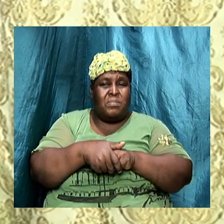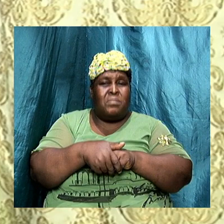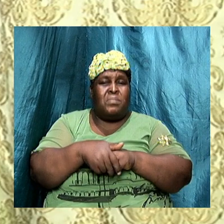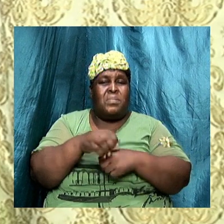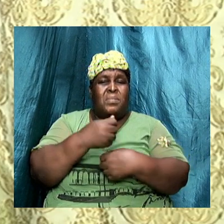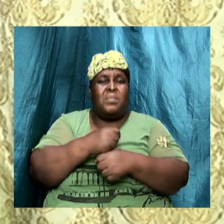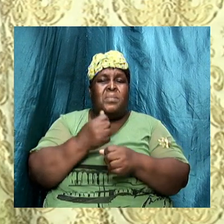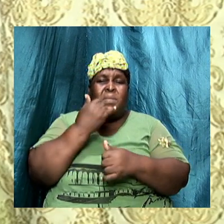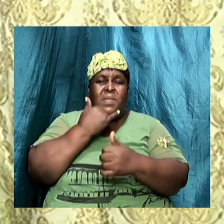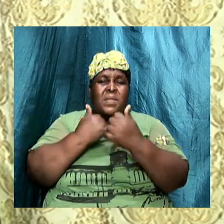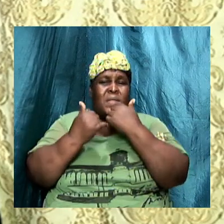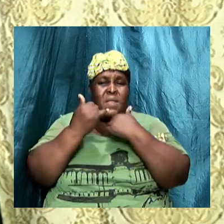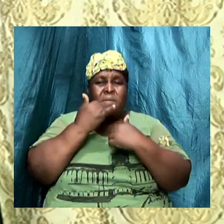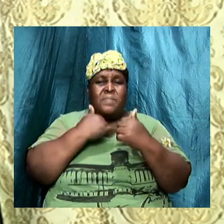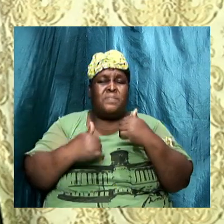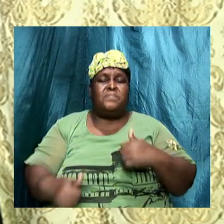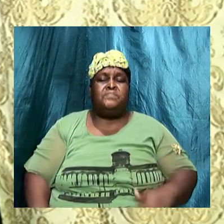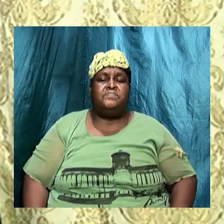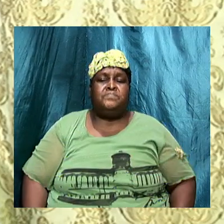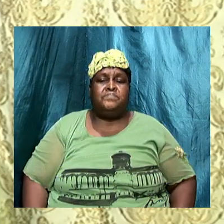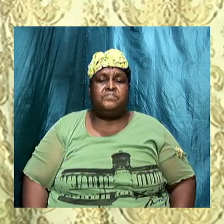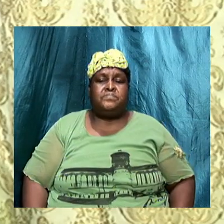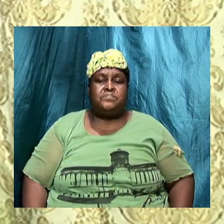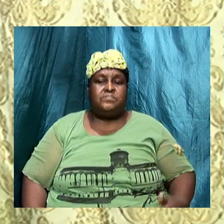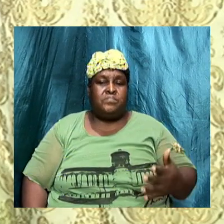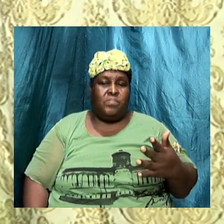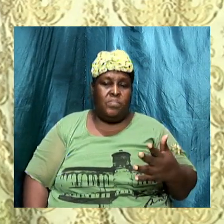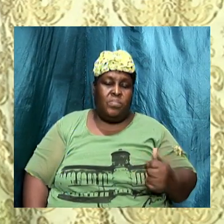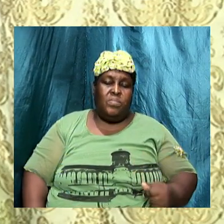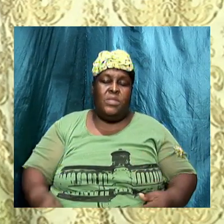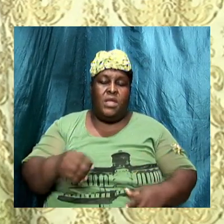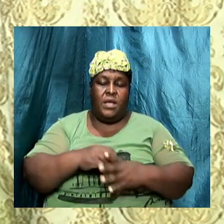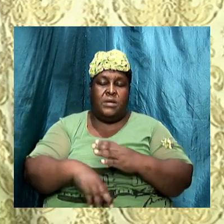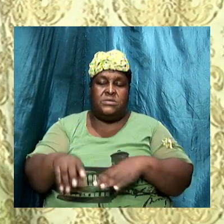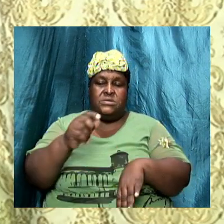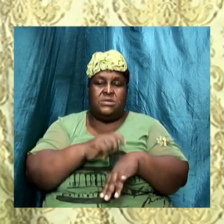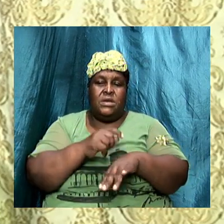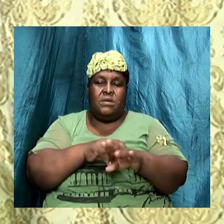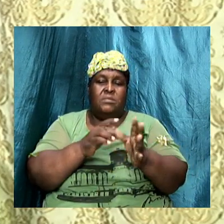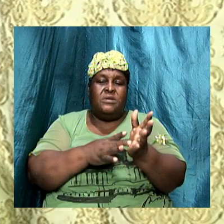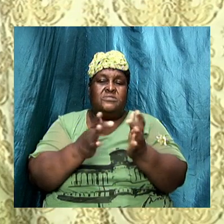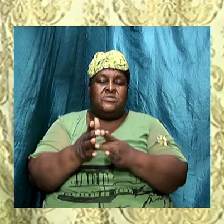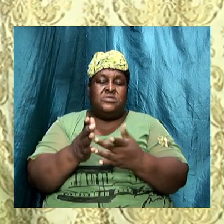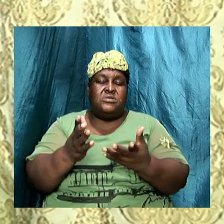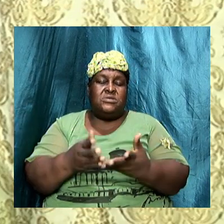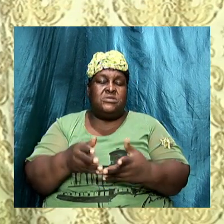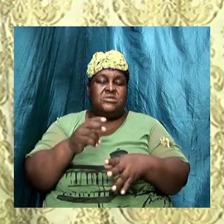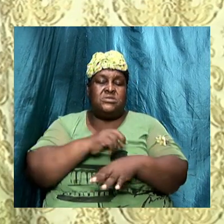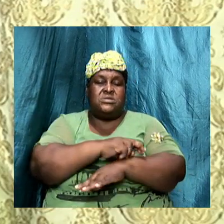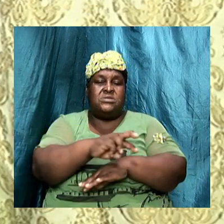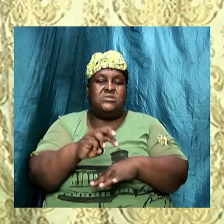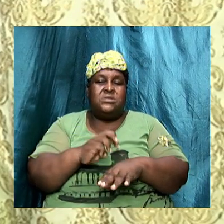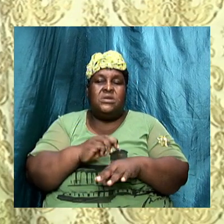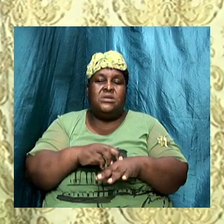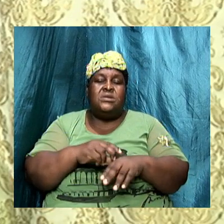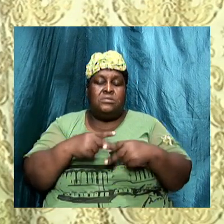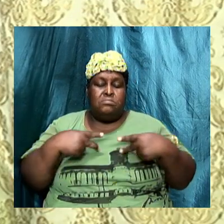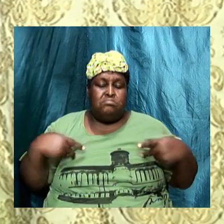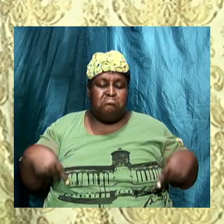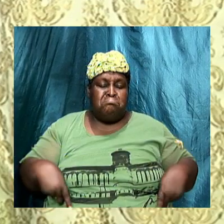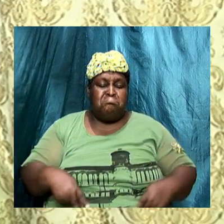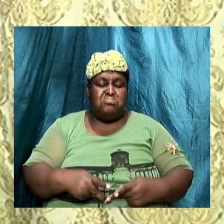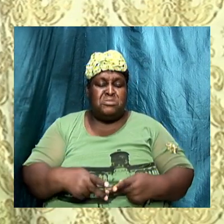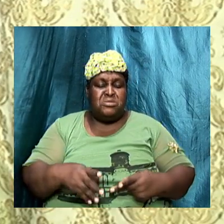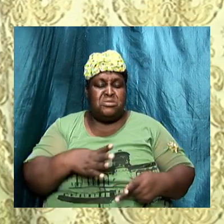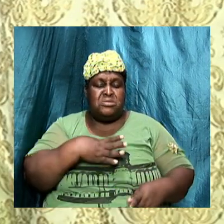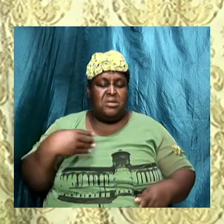so let us look at some of the practices during the time of Jesus his ministry the Sadducees and the Pharisees